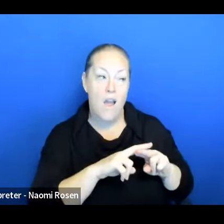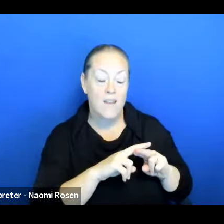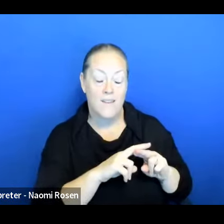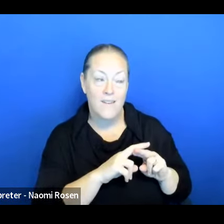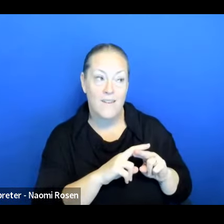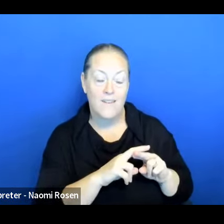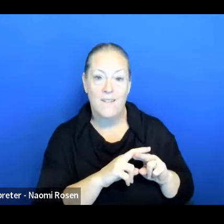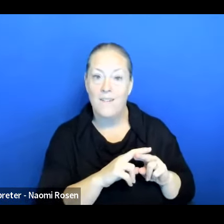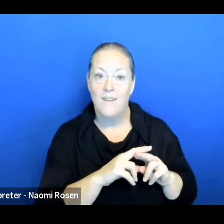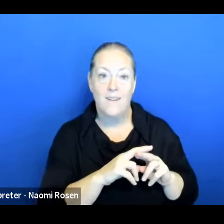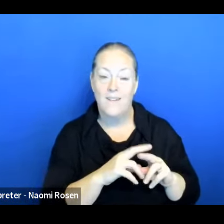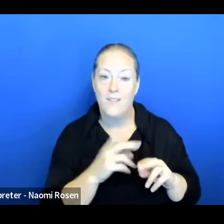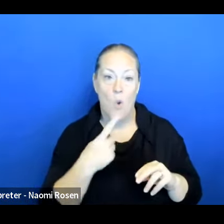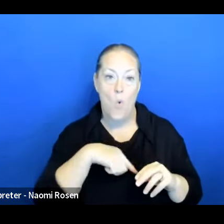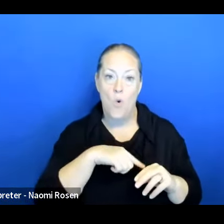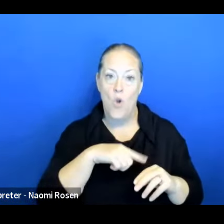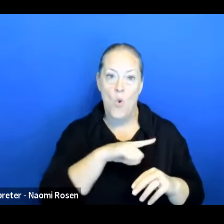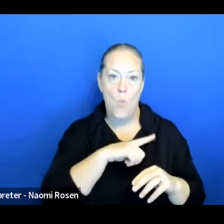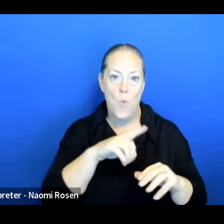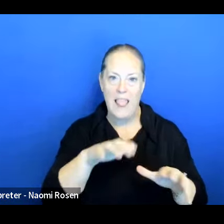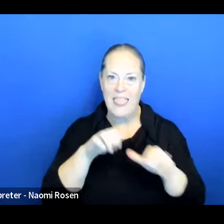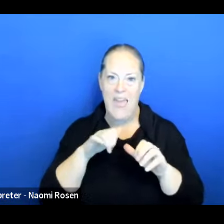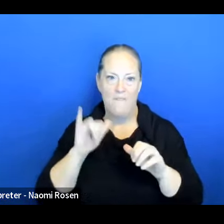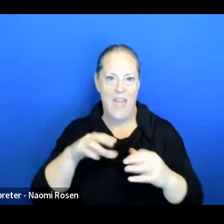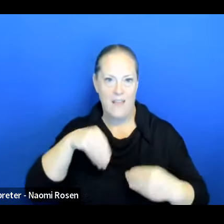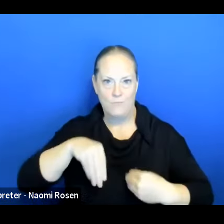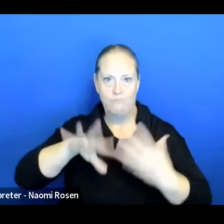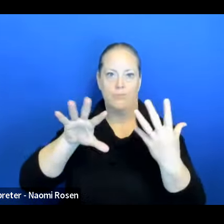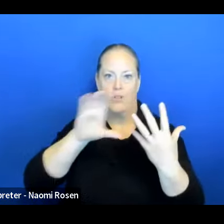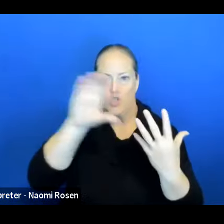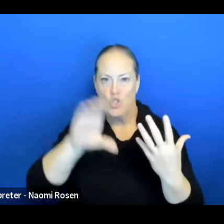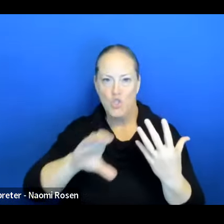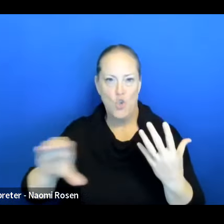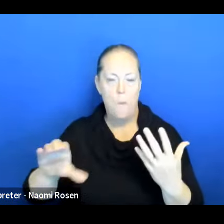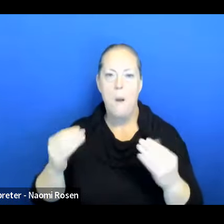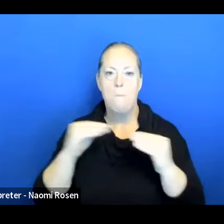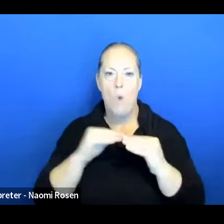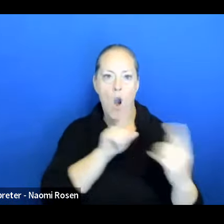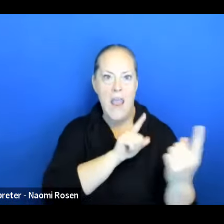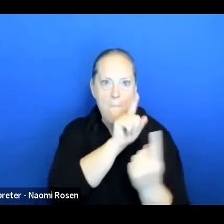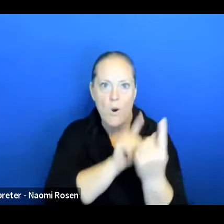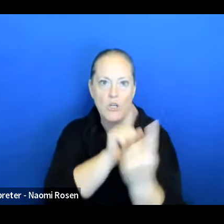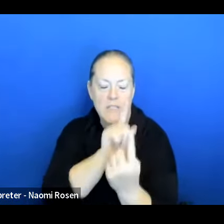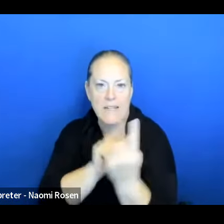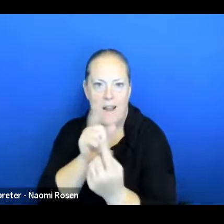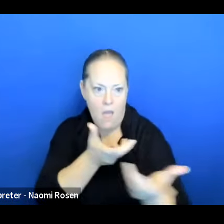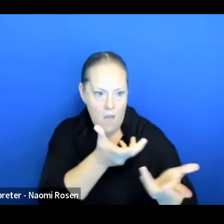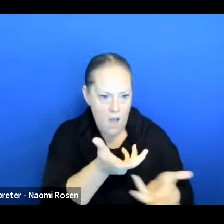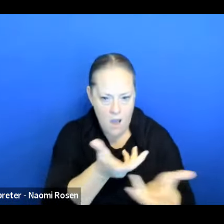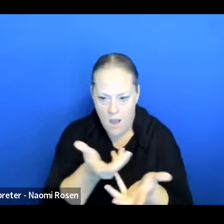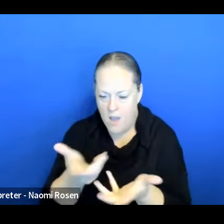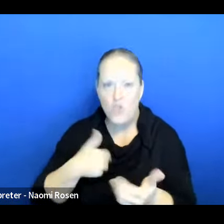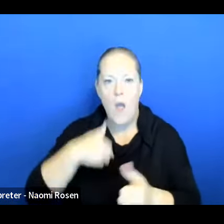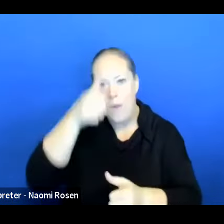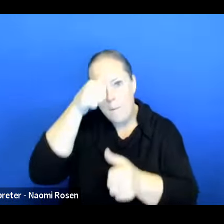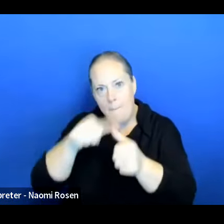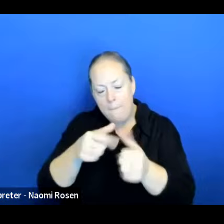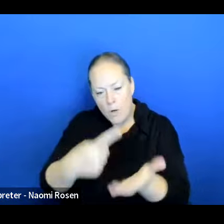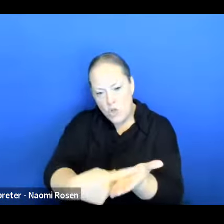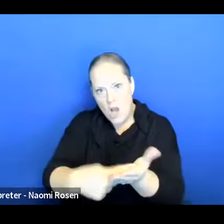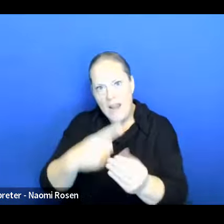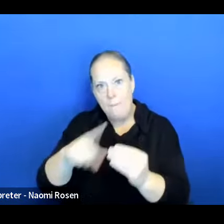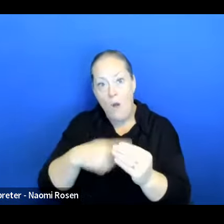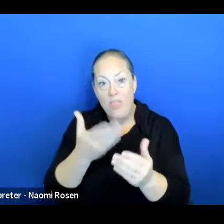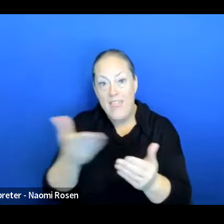away from the zoom sort of community engagements and in-person. And, um, I remember talking about things as simple as a serving